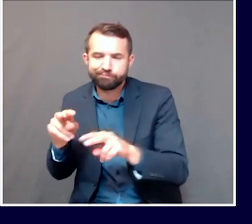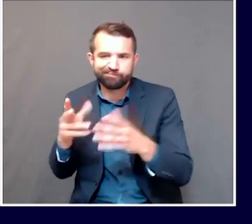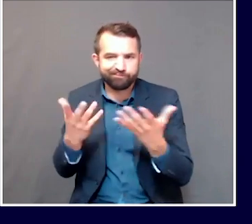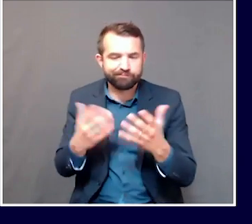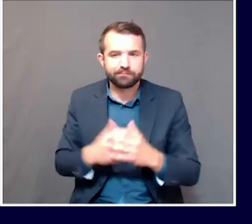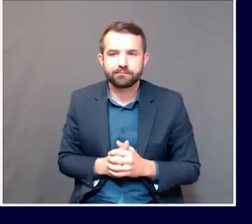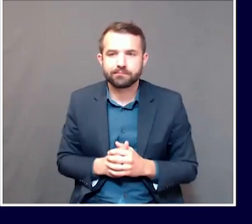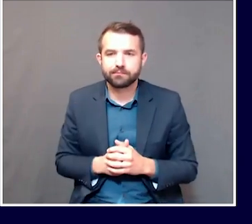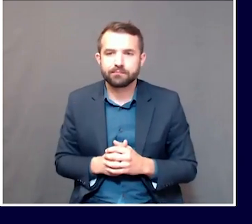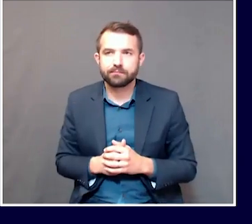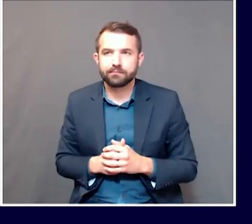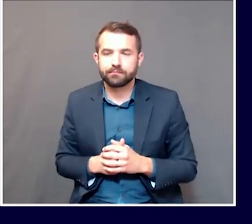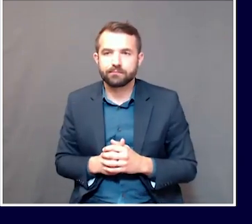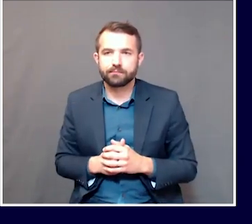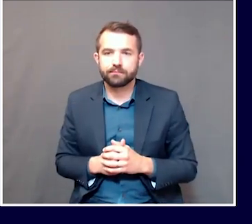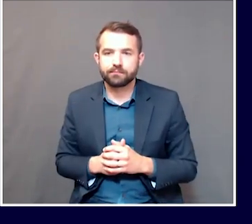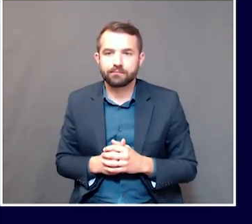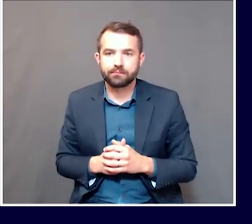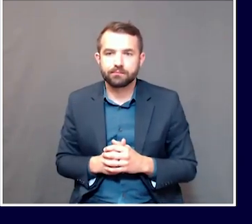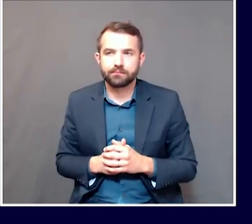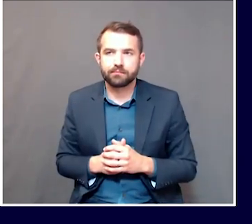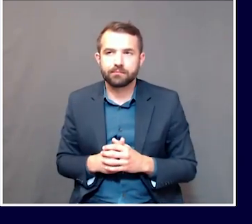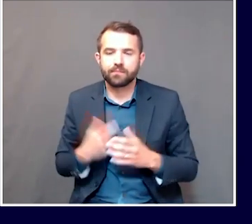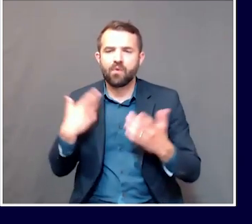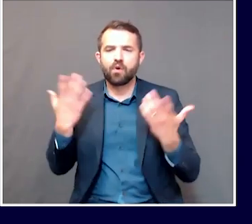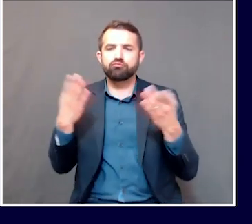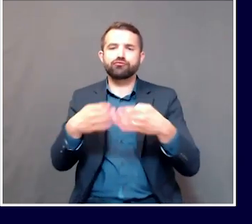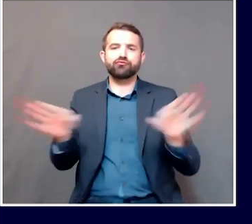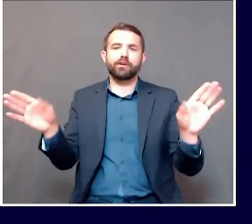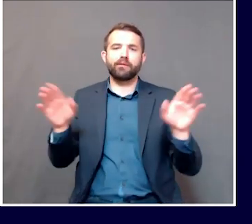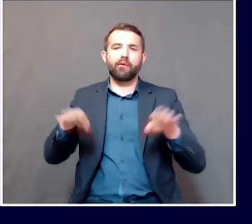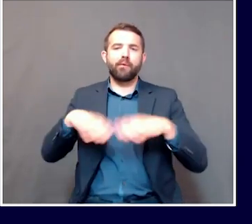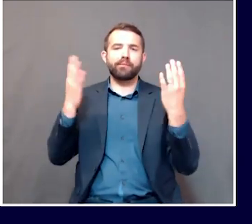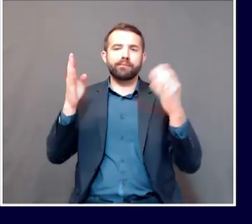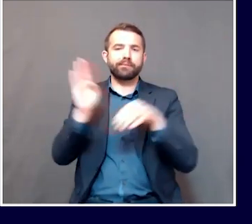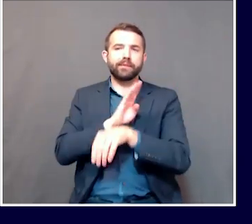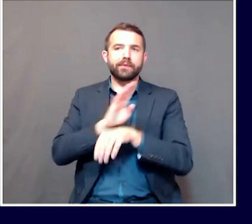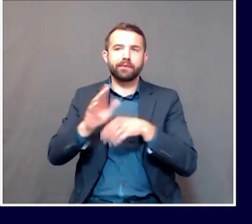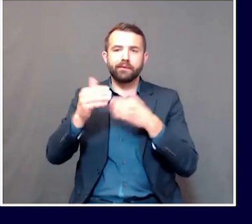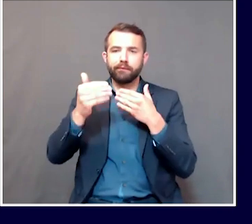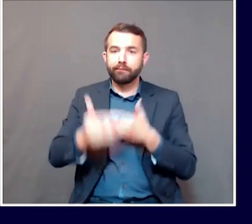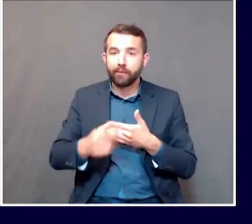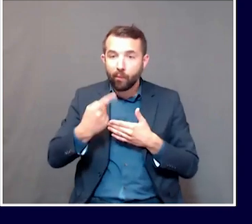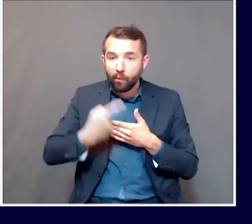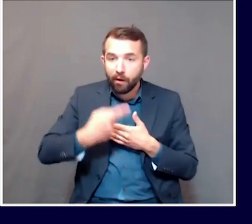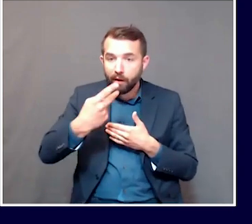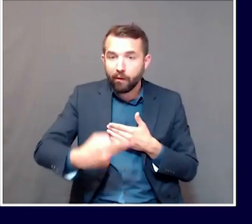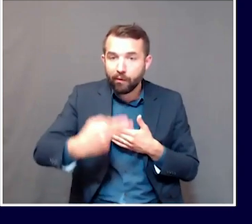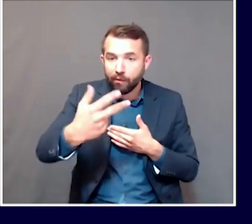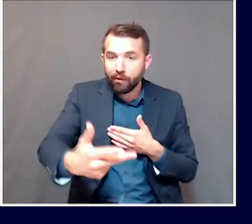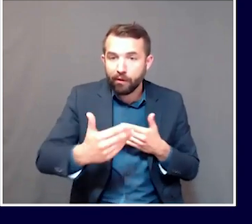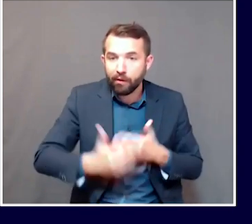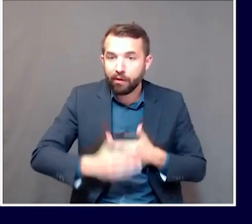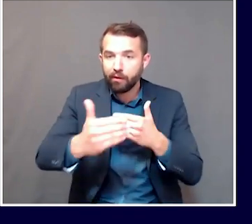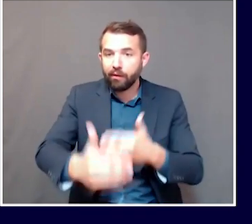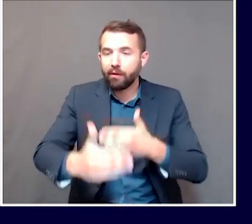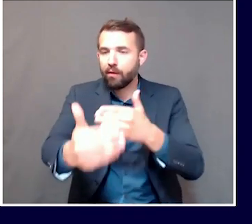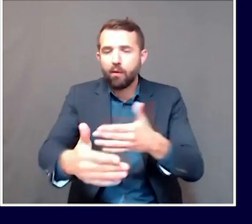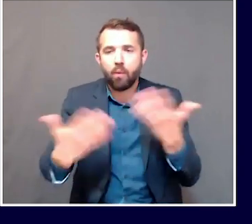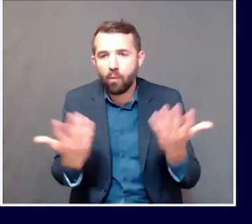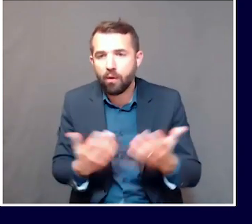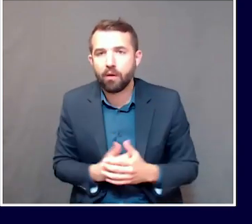Okay, yeah, no, I was just meant in general when the state begins to reopen in all phases. I think Dr. Shaw competently